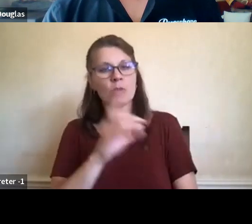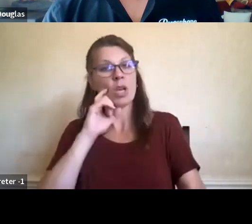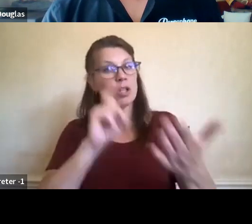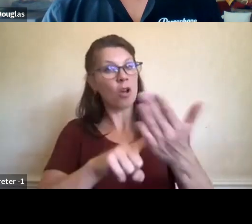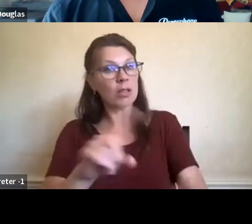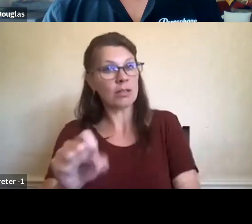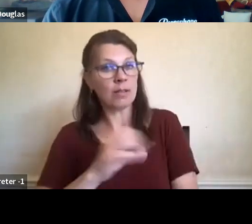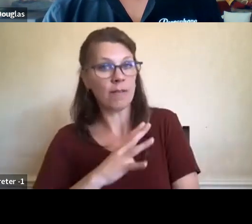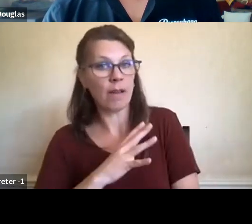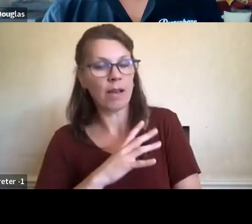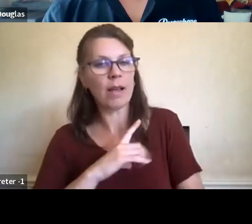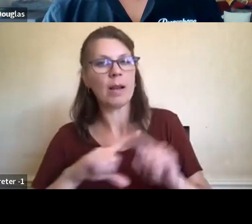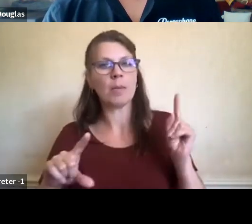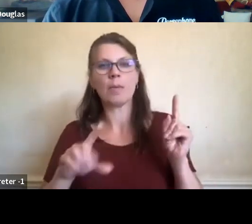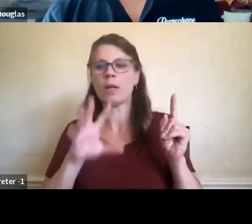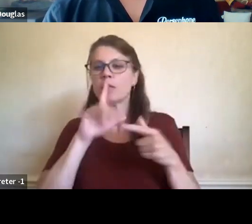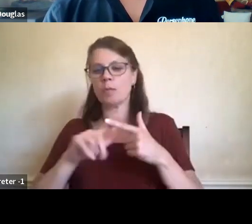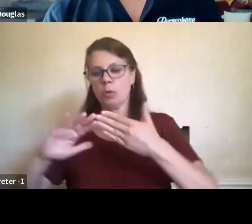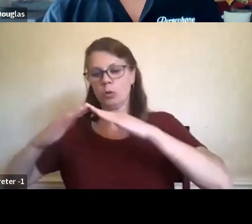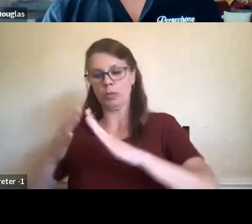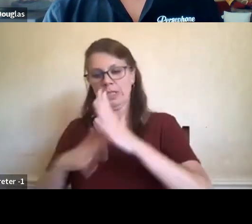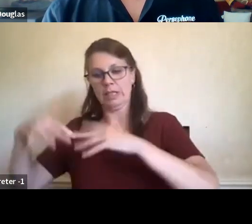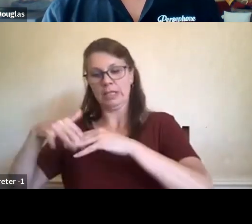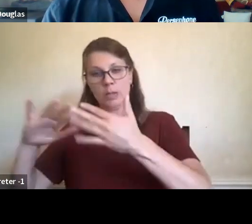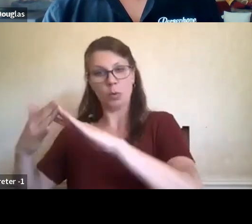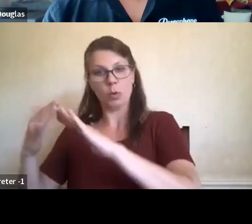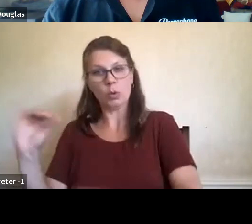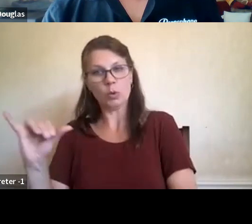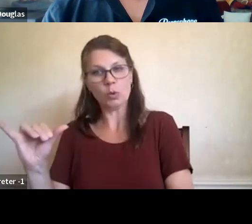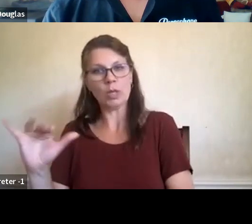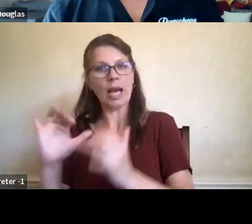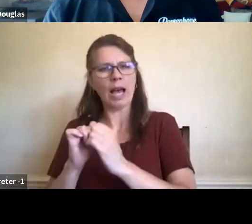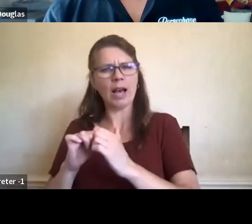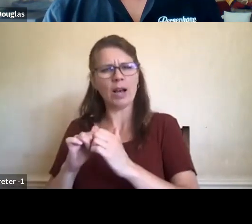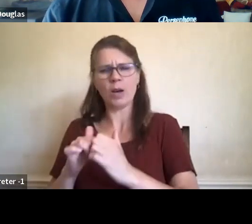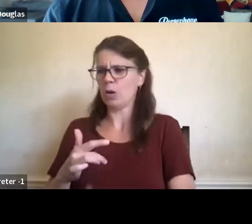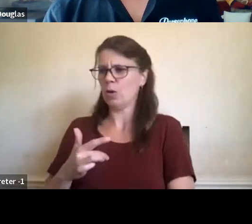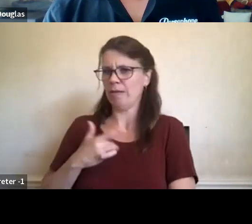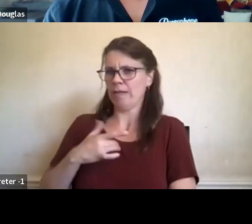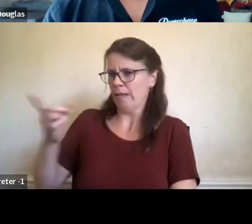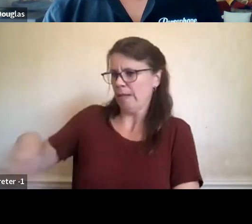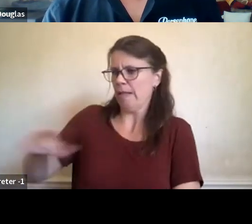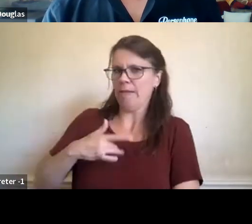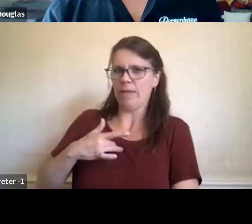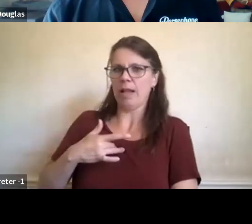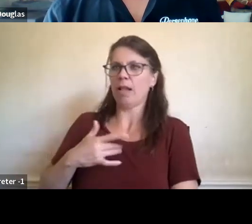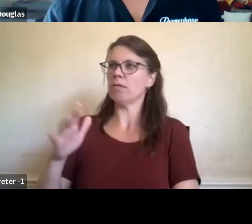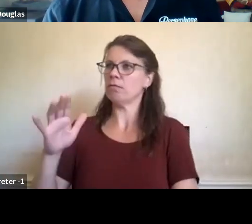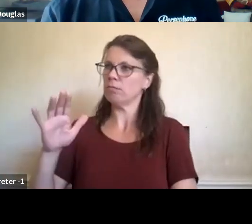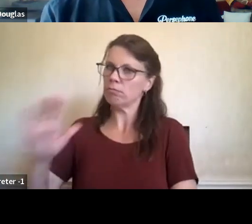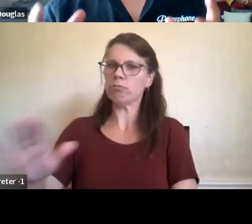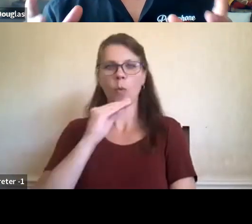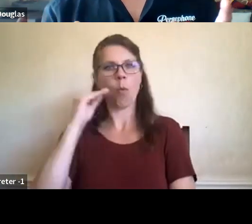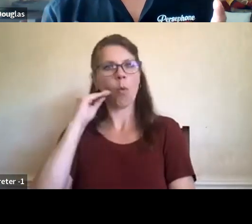acknowledging the urban Indigenous community. So we're working with architects, city planners, helping